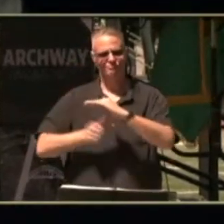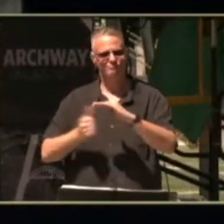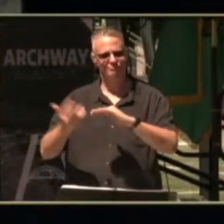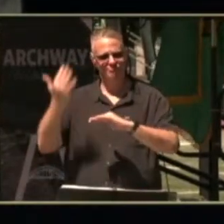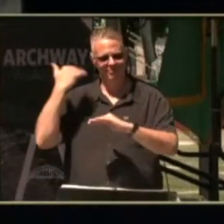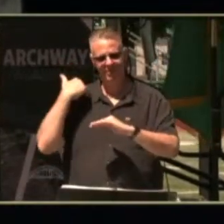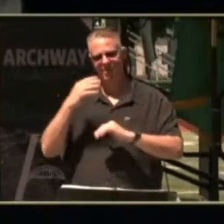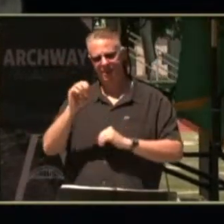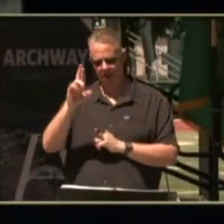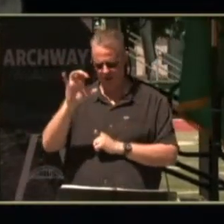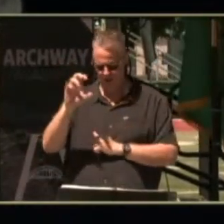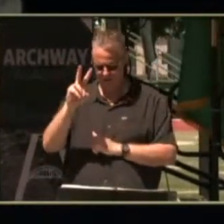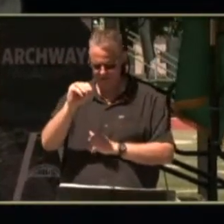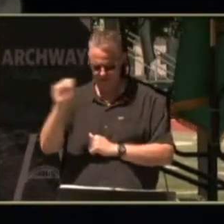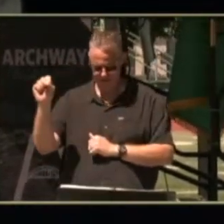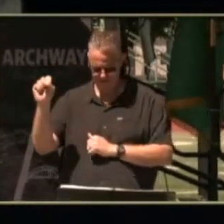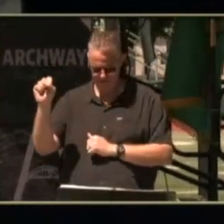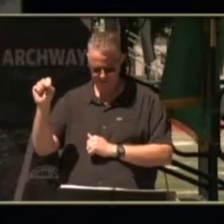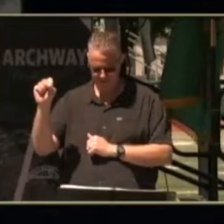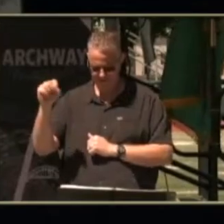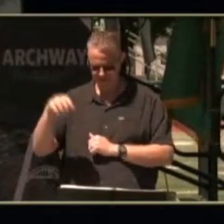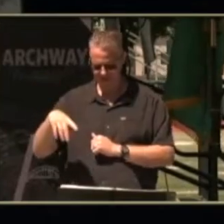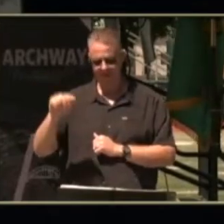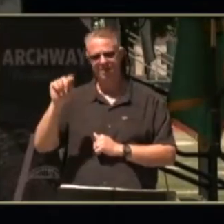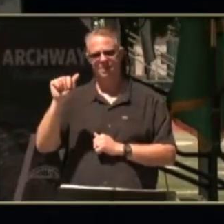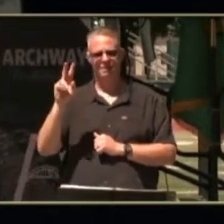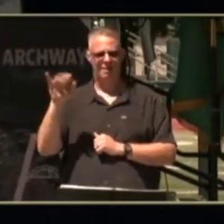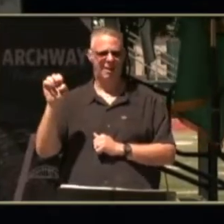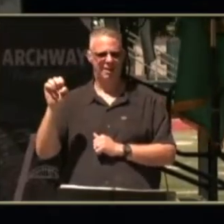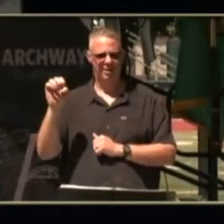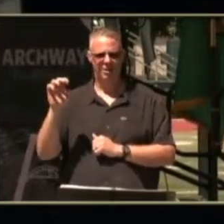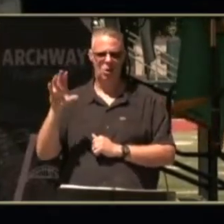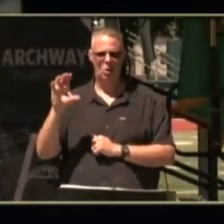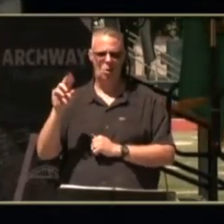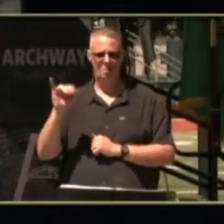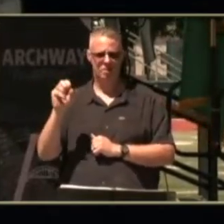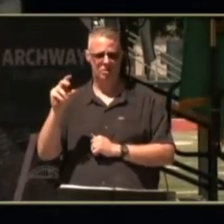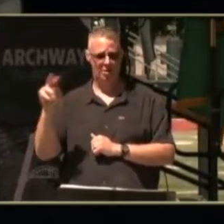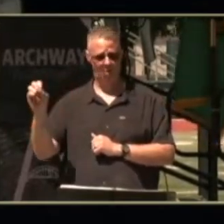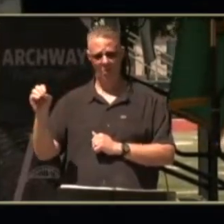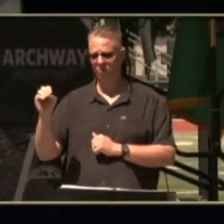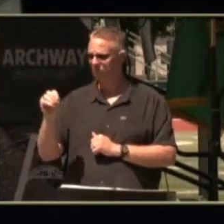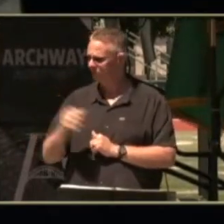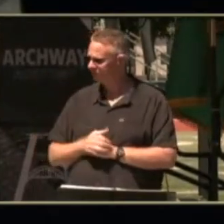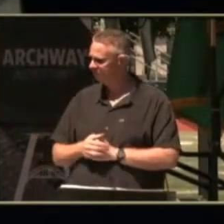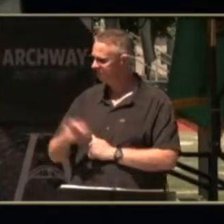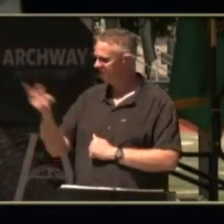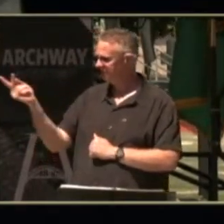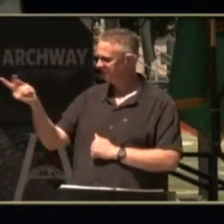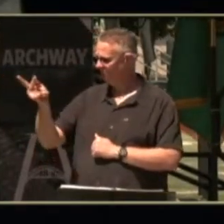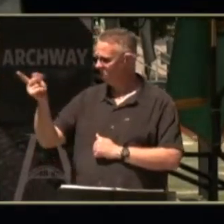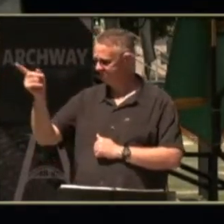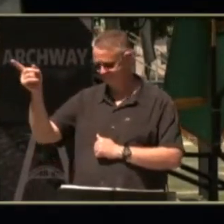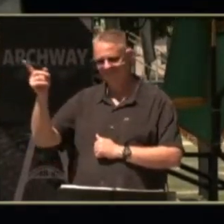eric boss and tavai portesano they have been